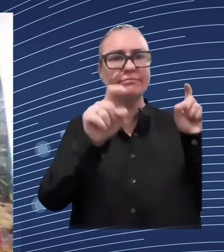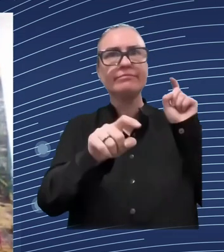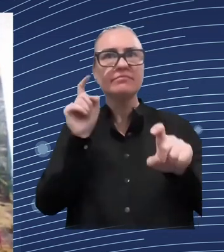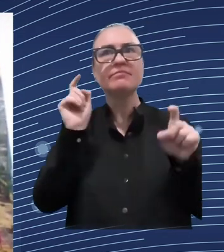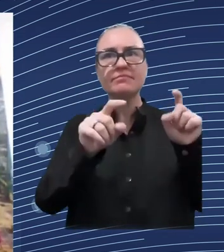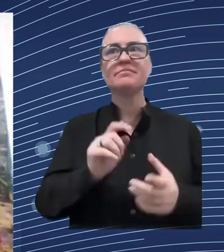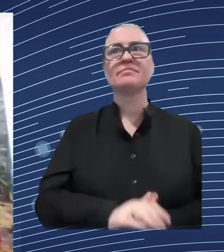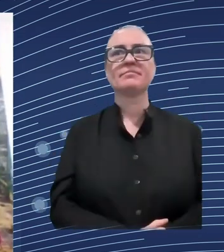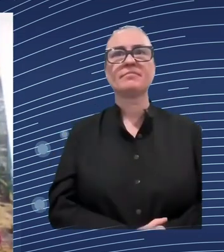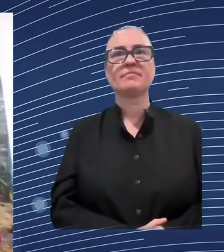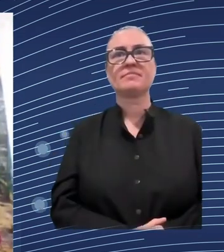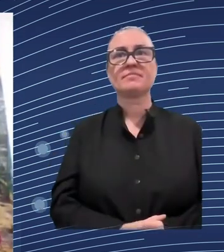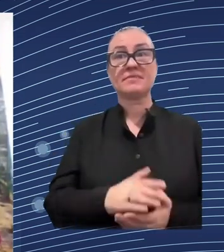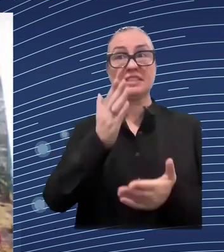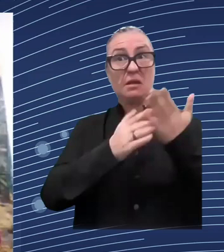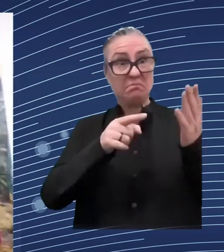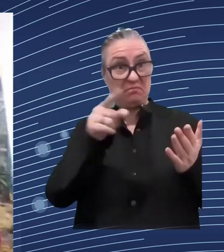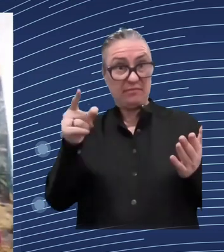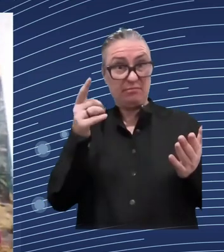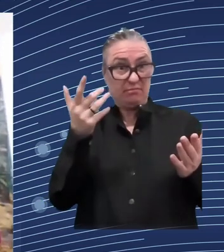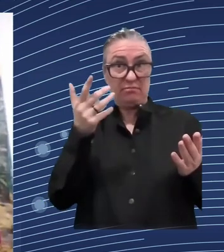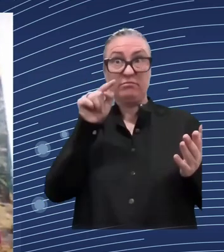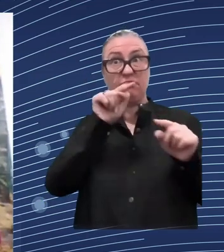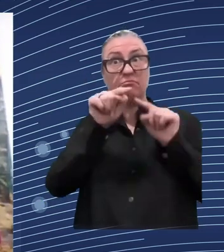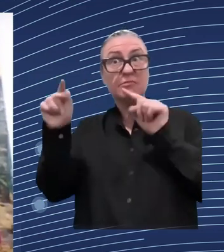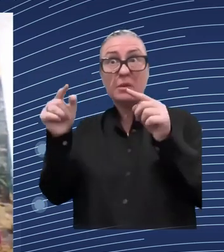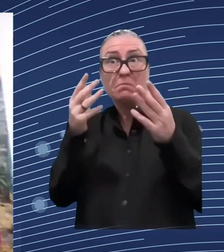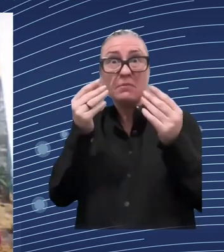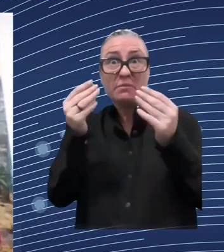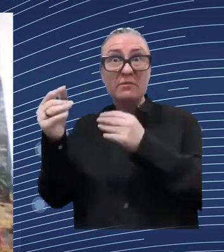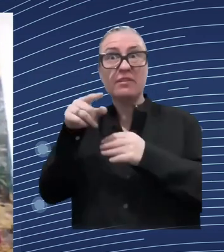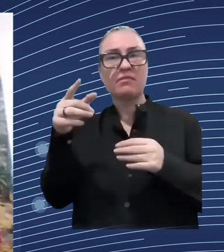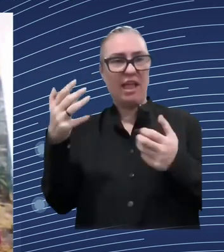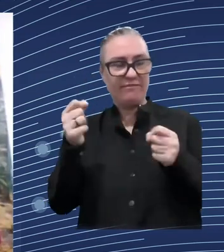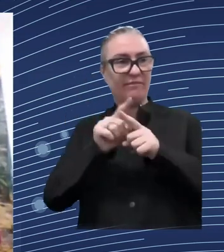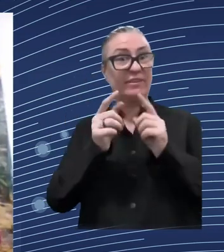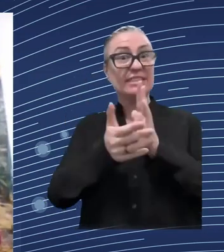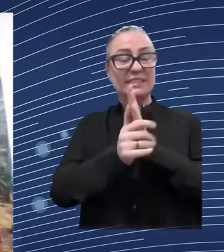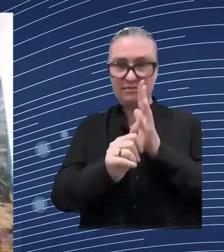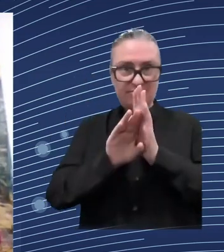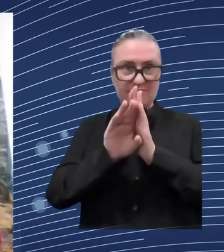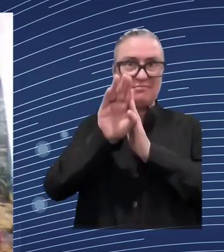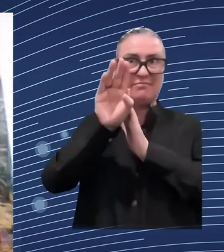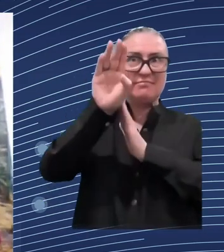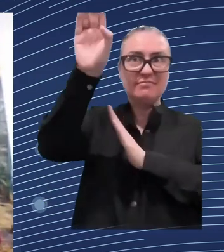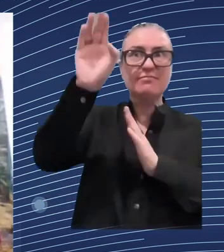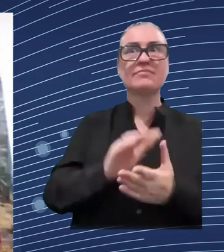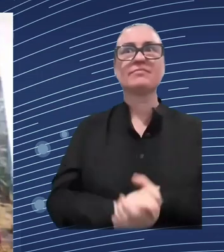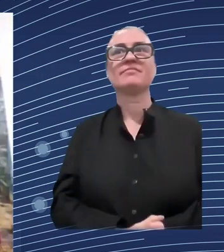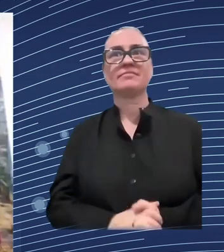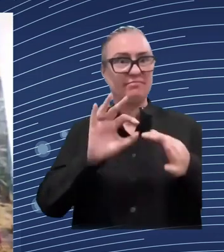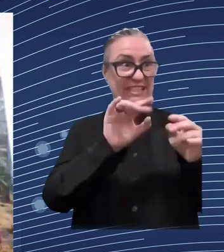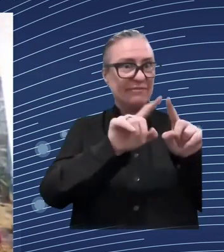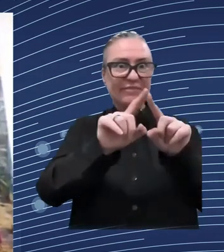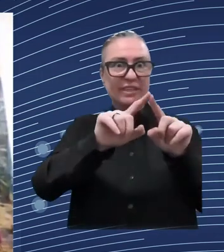makes it possible to achieve great results in the development of human and entrepreneurial capital in general and i think